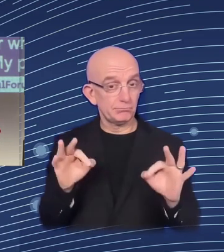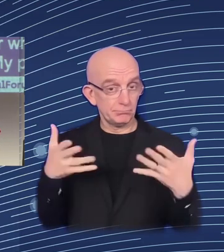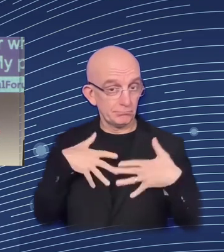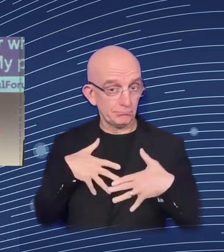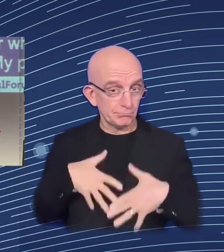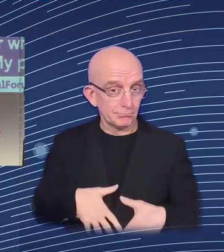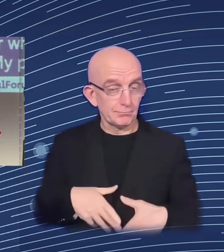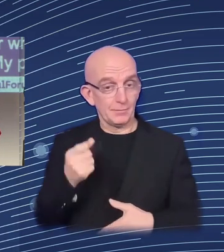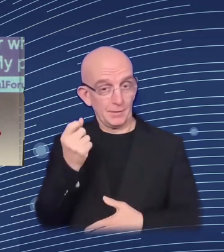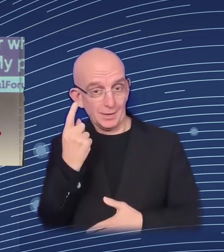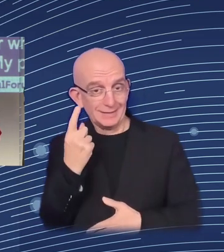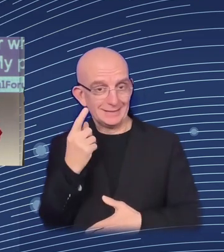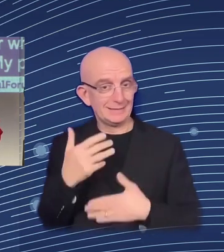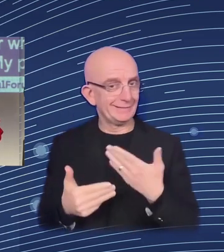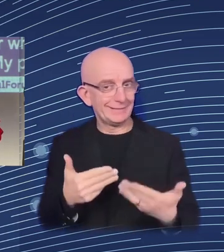mechanisms.